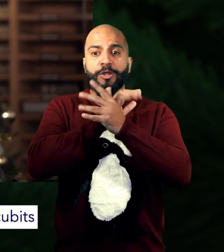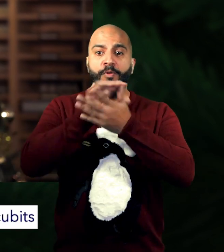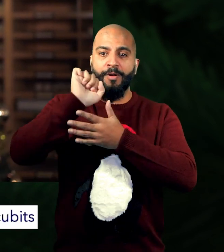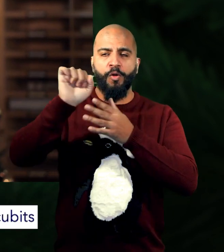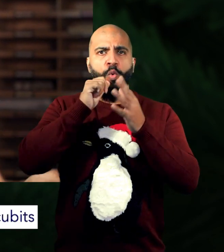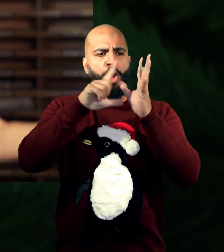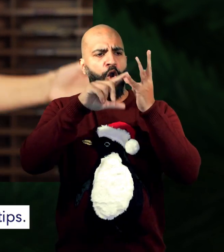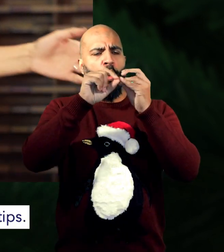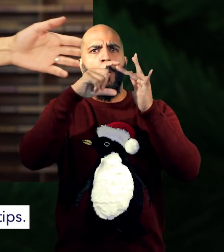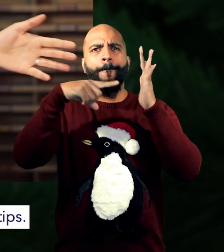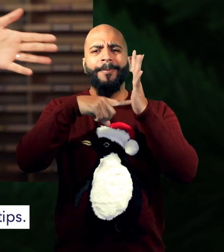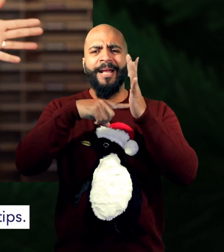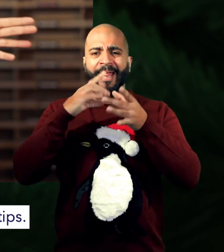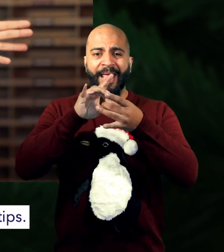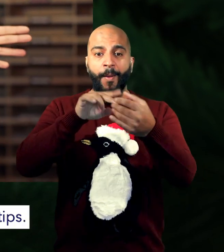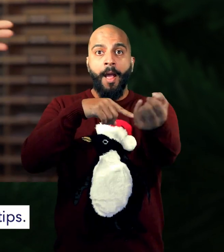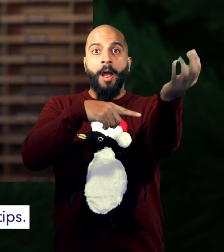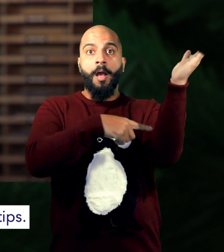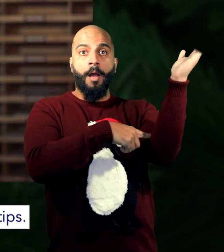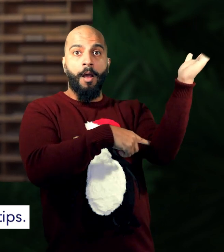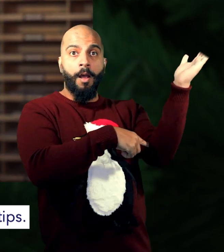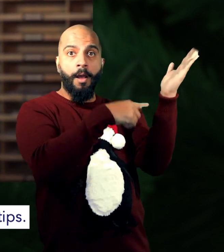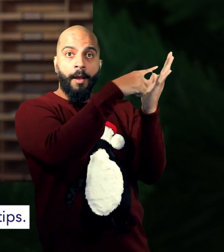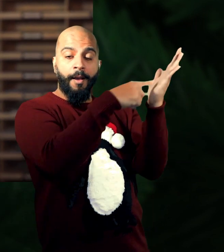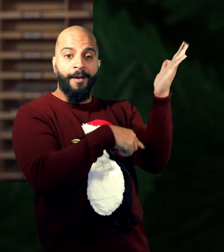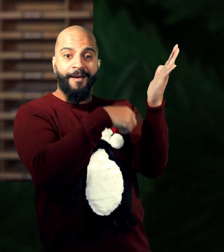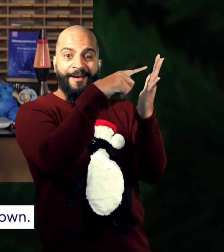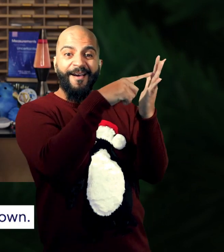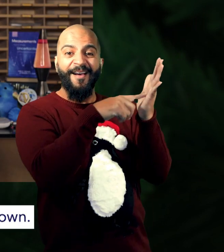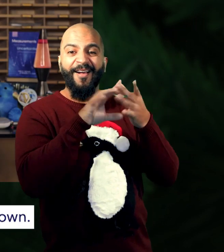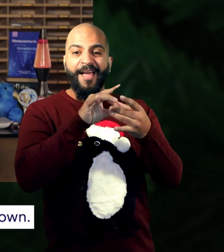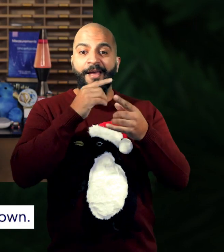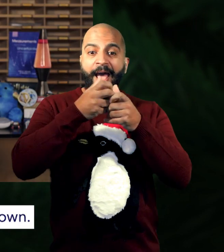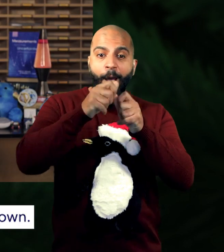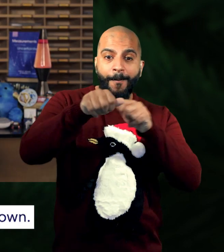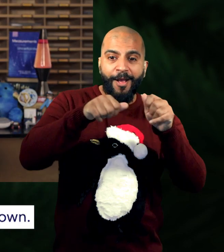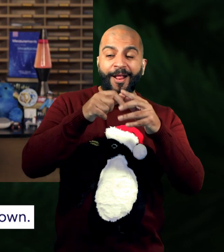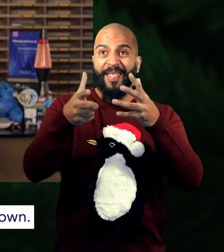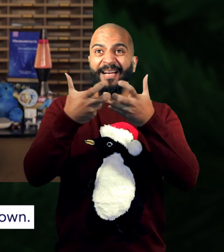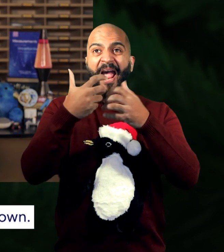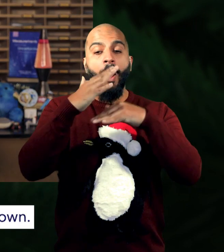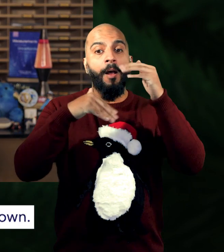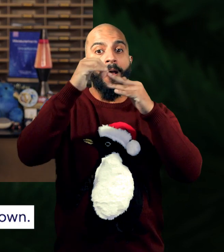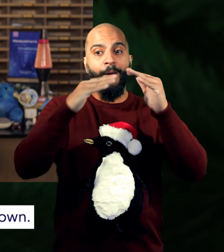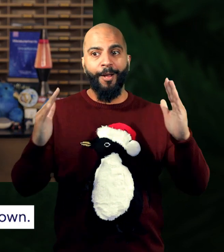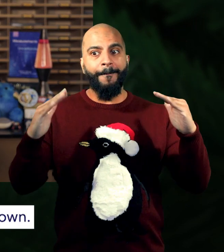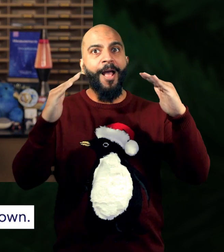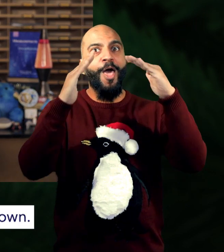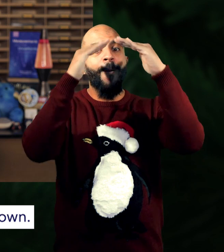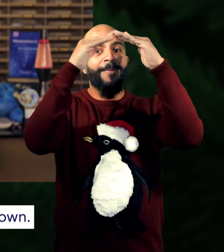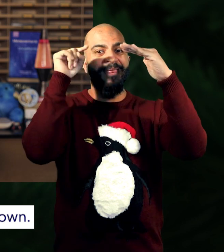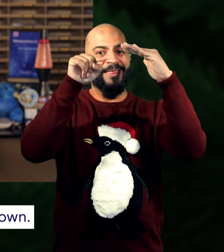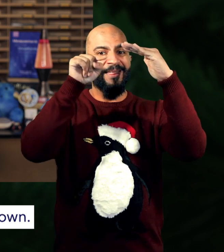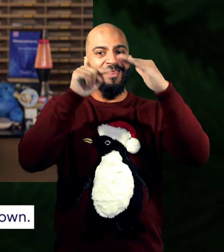things in cubits, which is the distance from your elbow to your fingertips. And they used this scale to calculate how to construct the